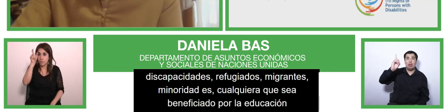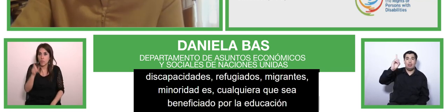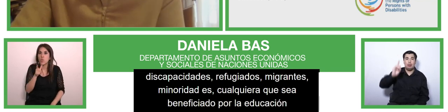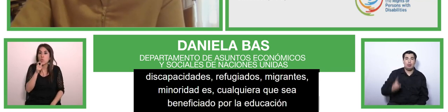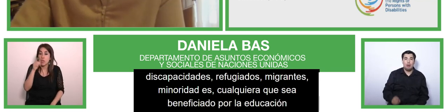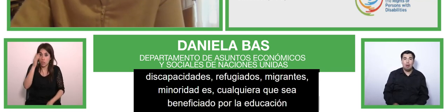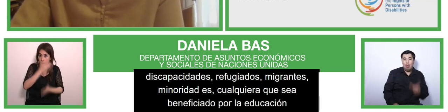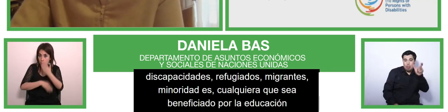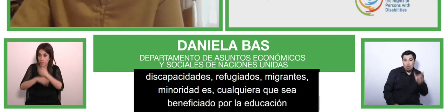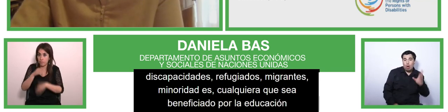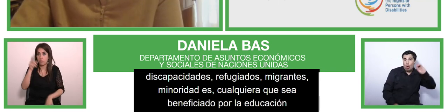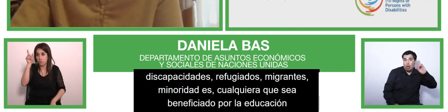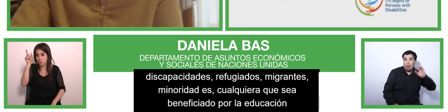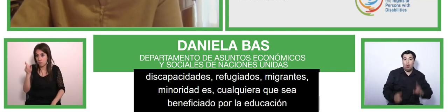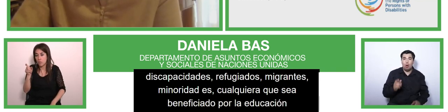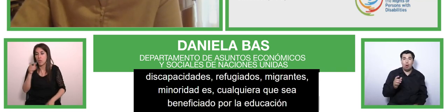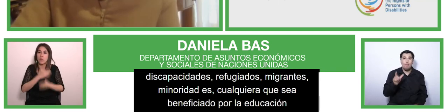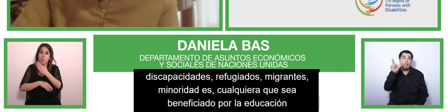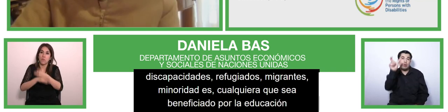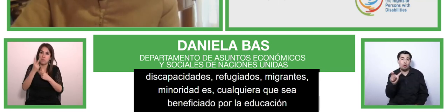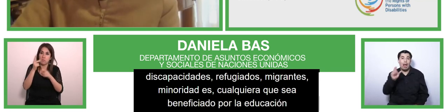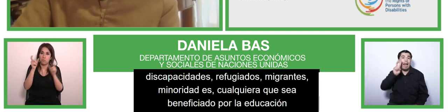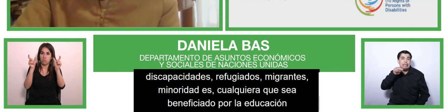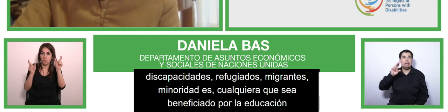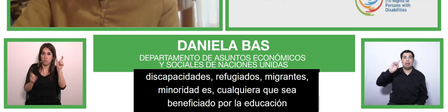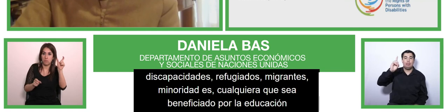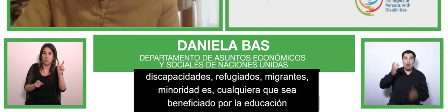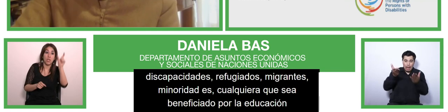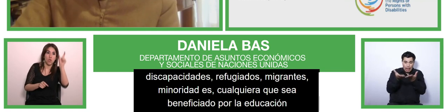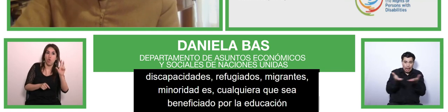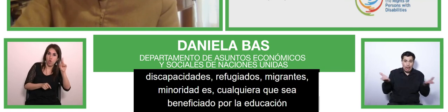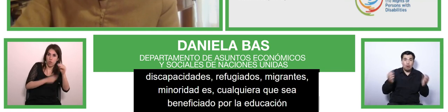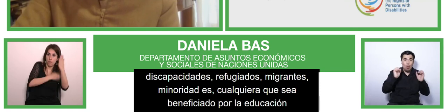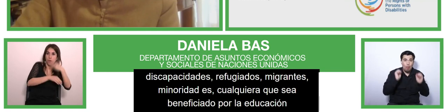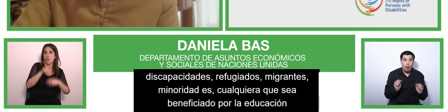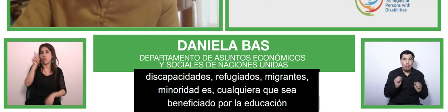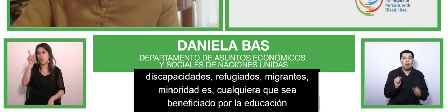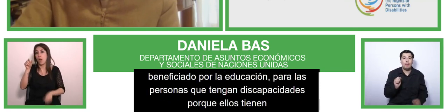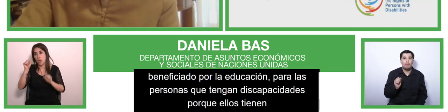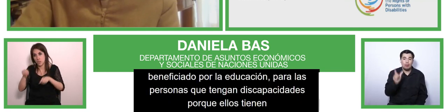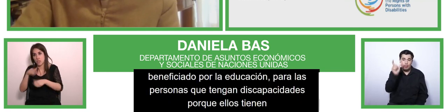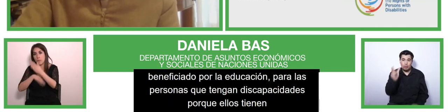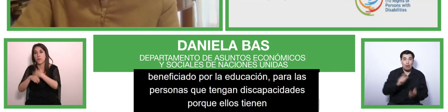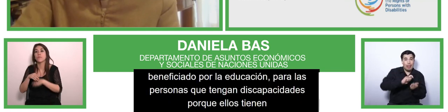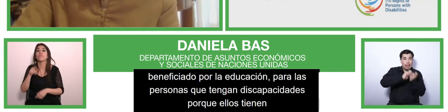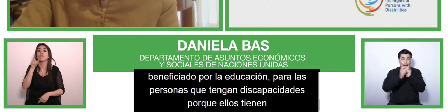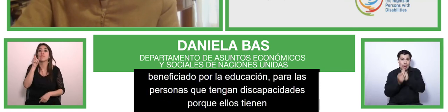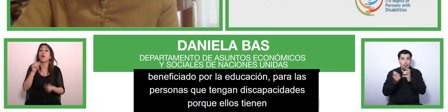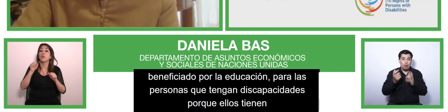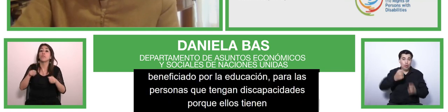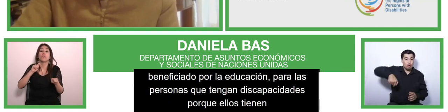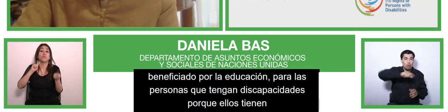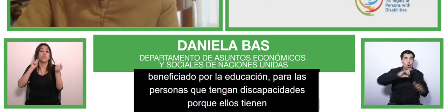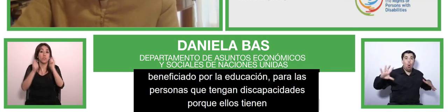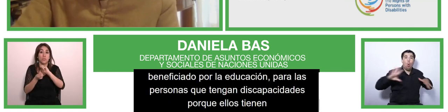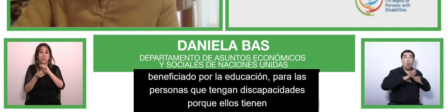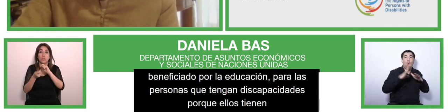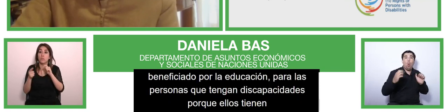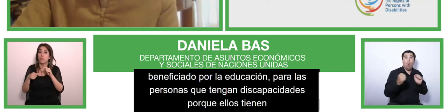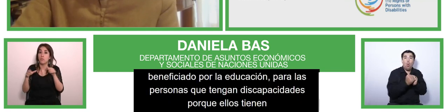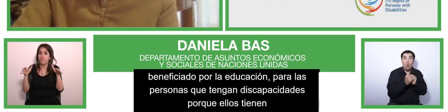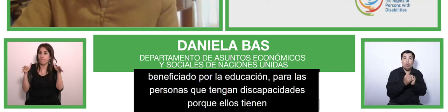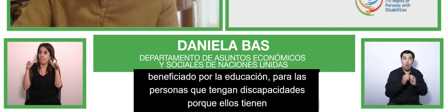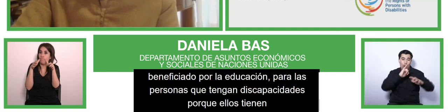they are their own agents of change, we can build together an inclusive, accessible, sustainable